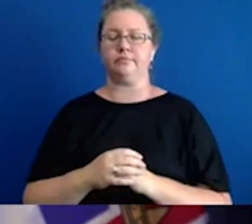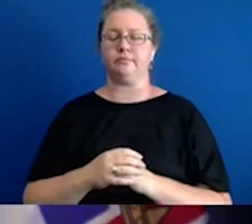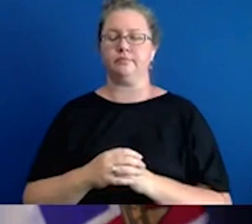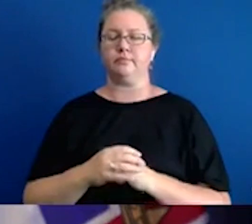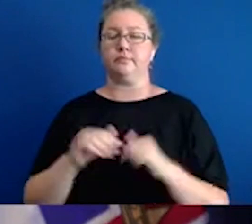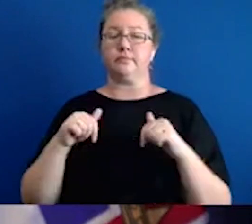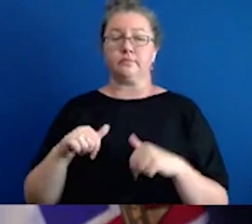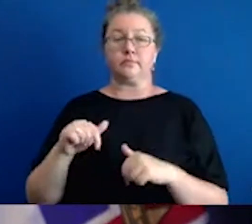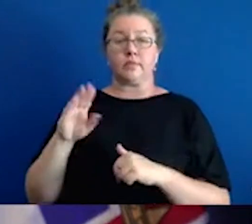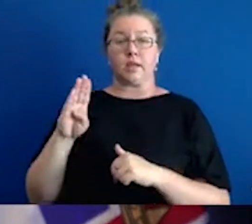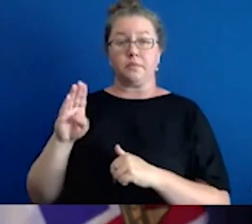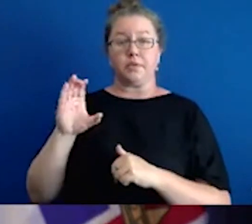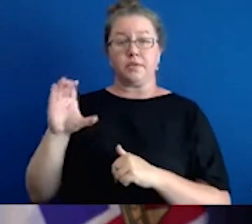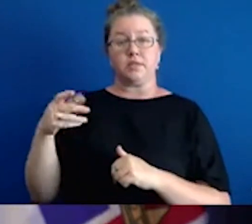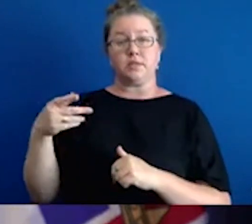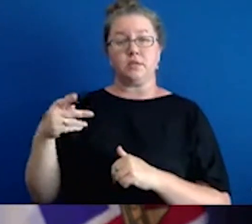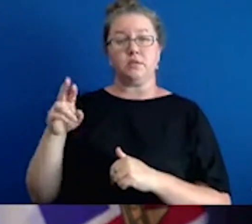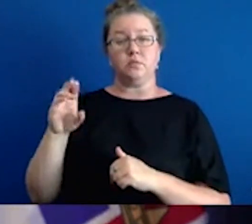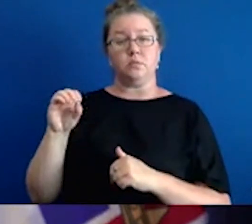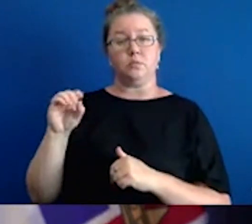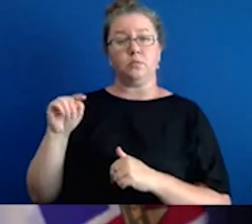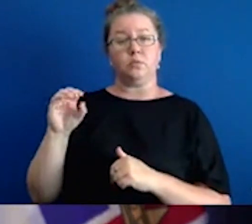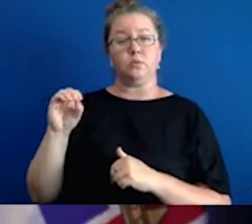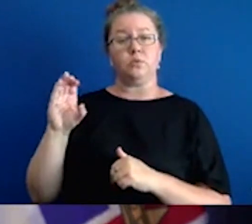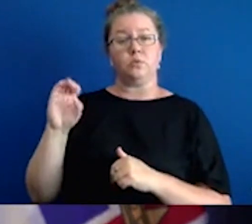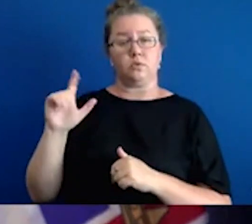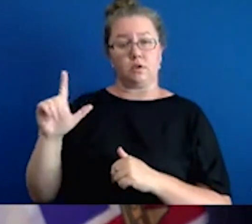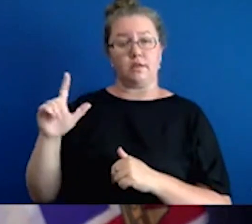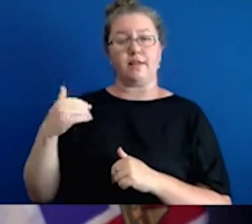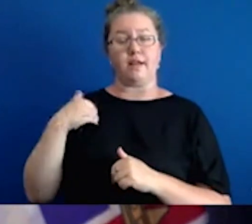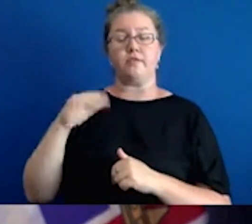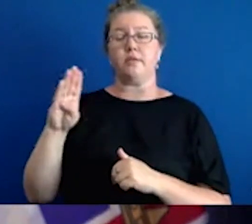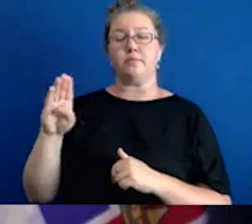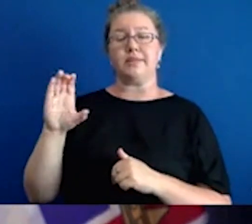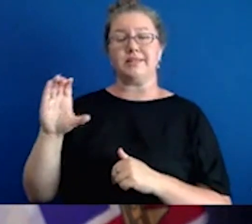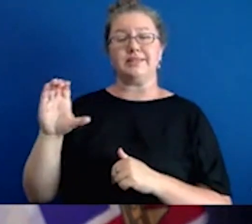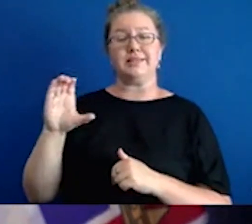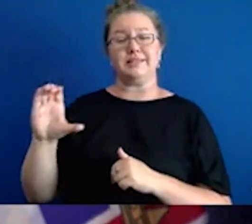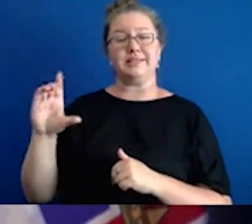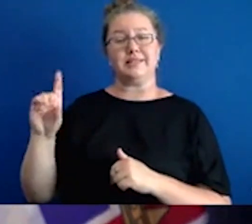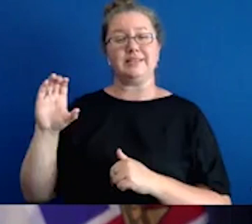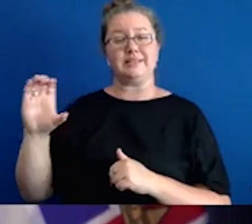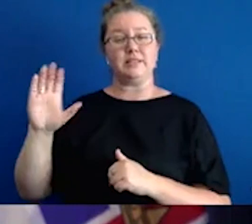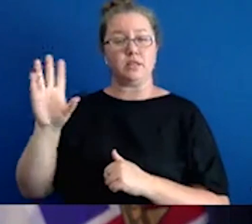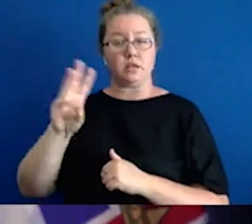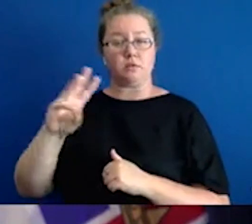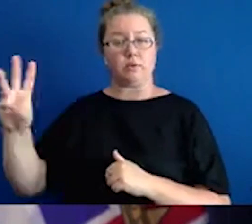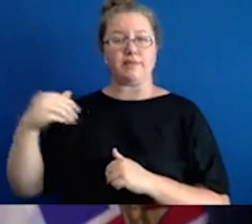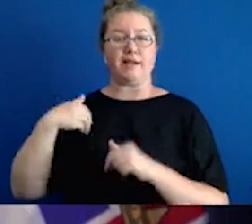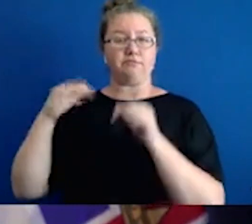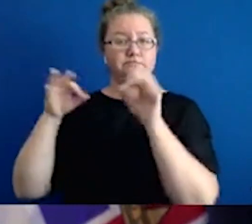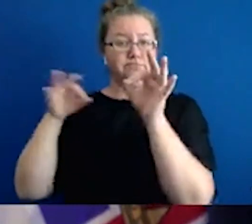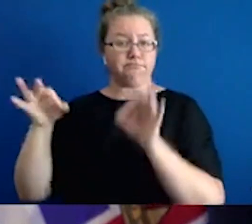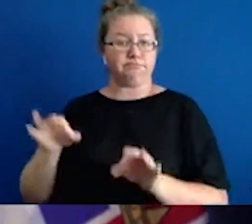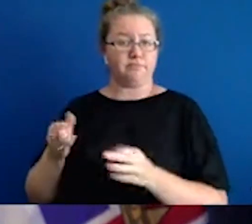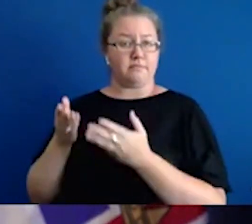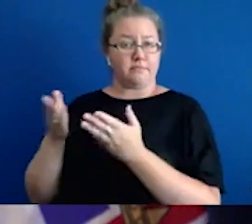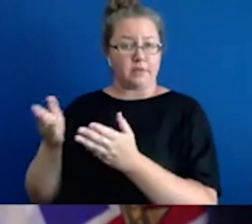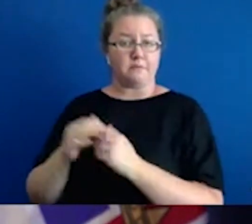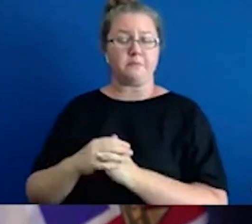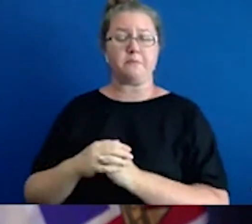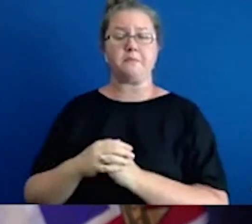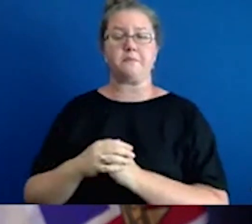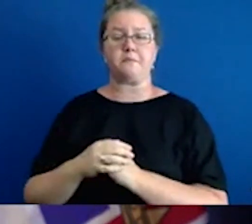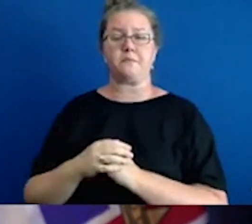And these are the, we have a protocol that if it's not up yet, it will be on the BCCDC website around